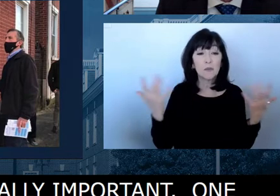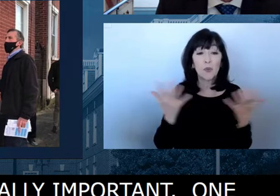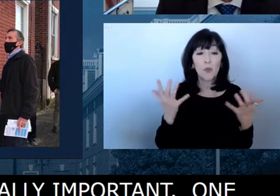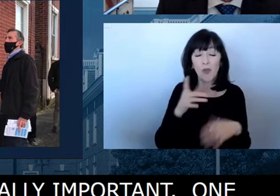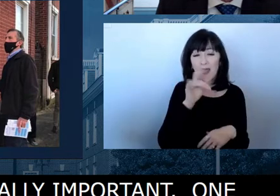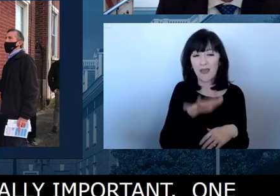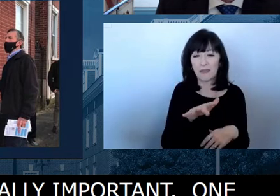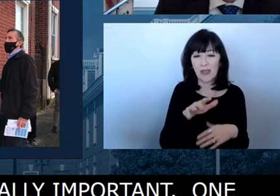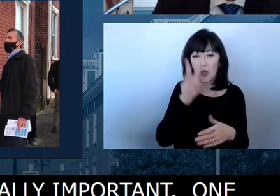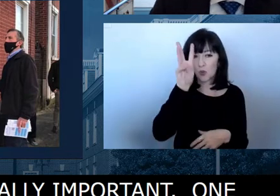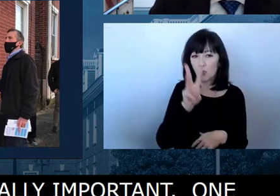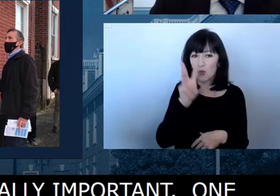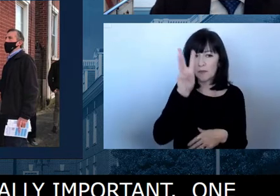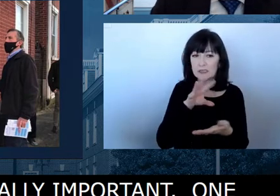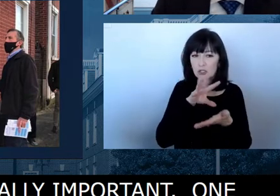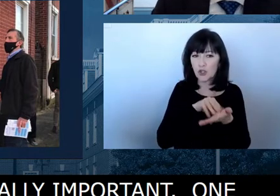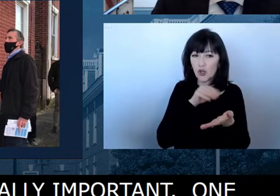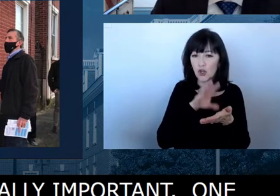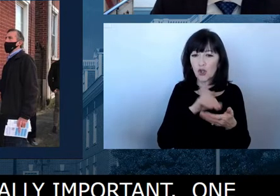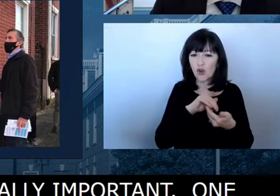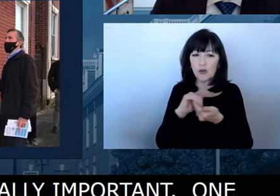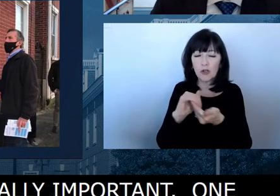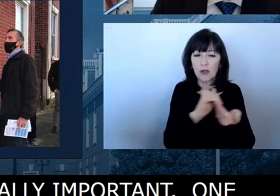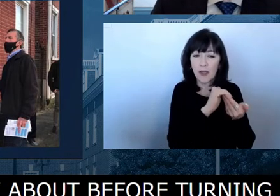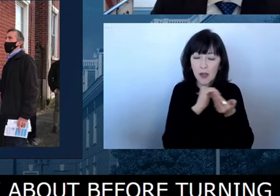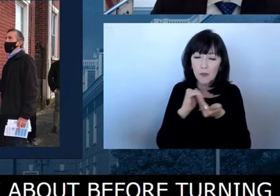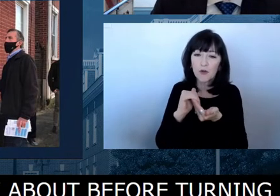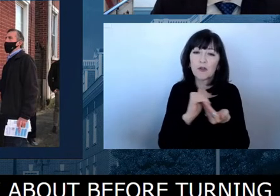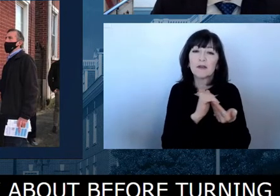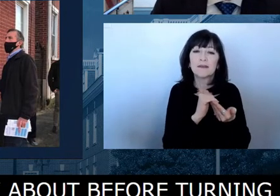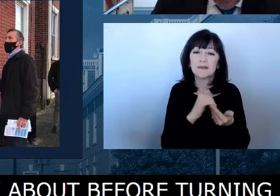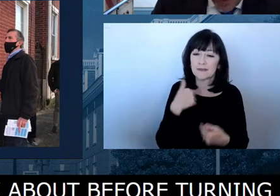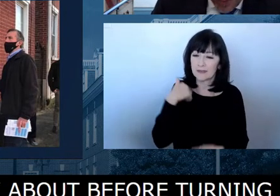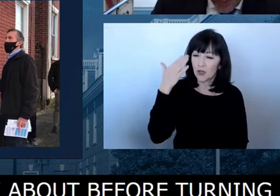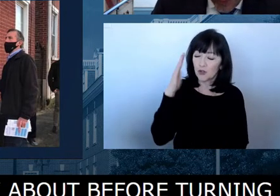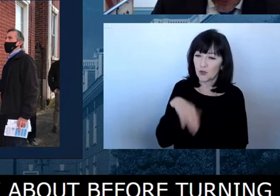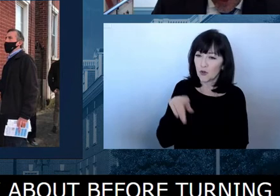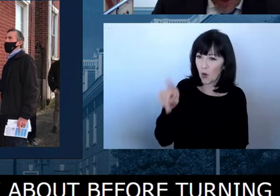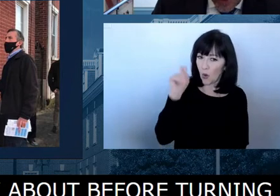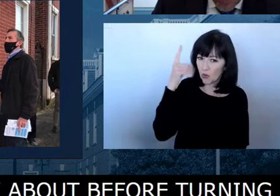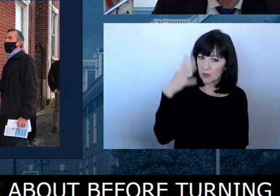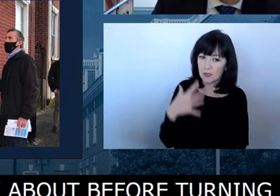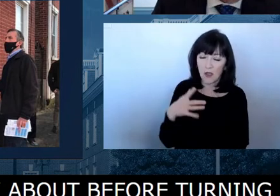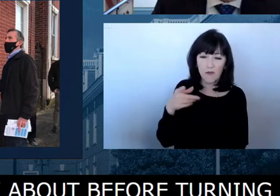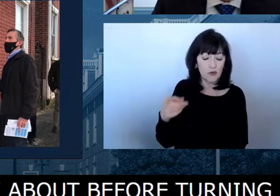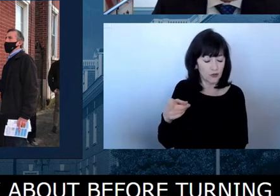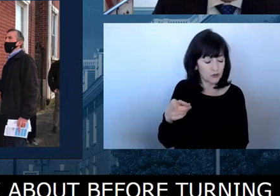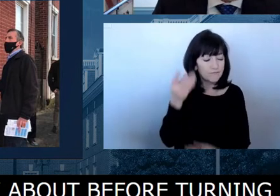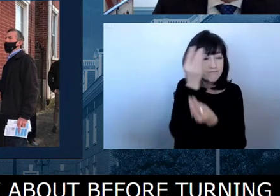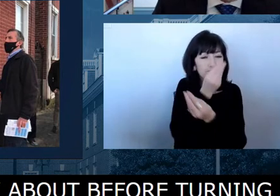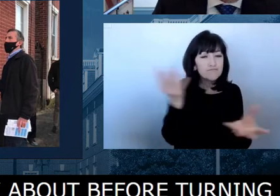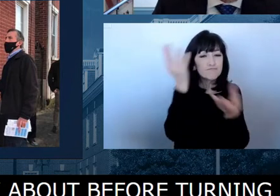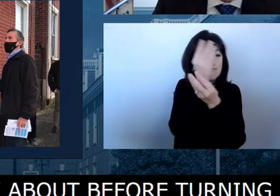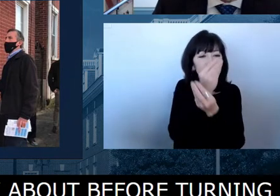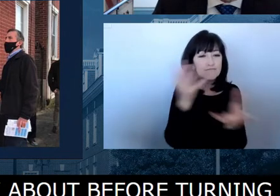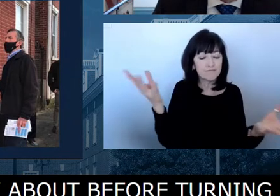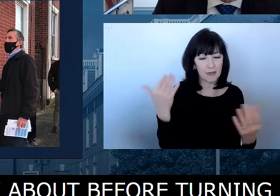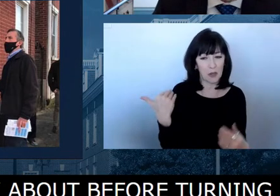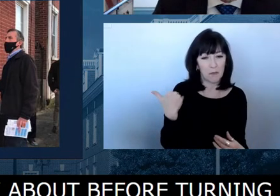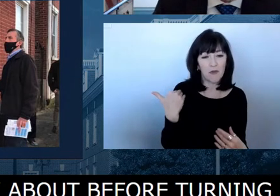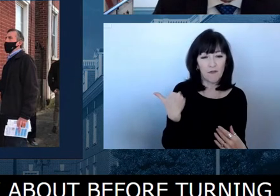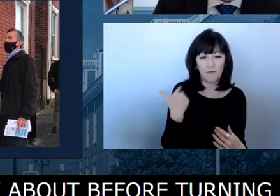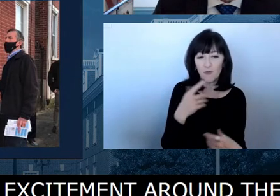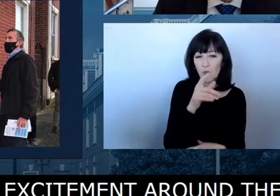Collaborative. So I, I'm, I know that the governor is, has shared out some information previously about,